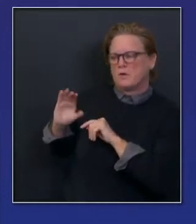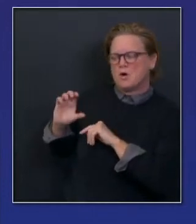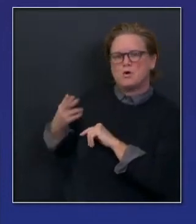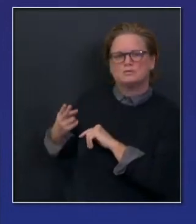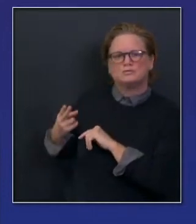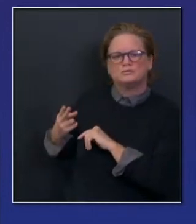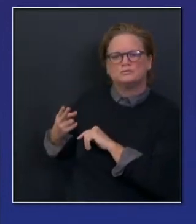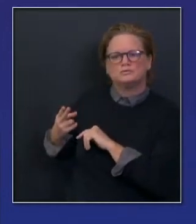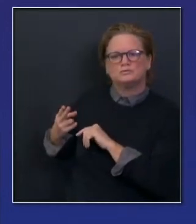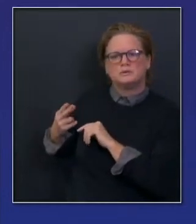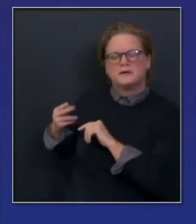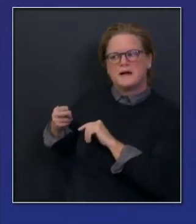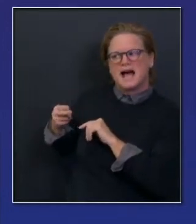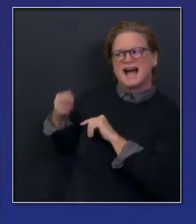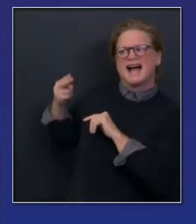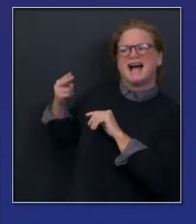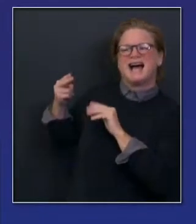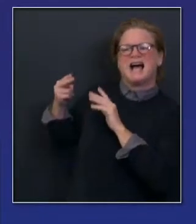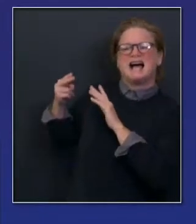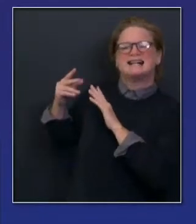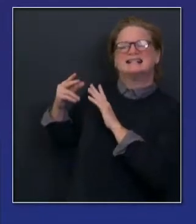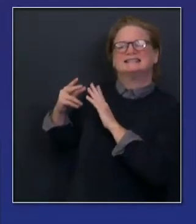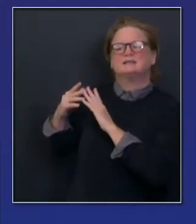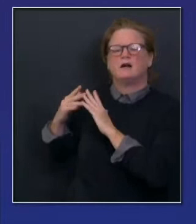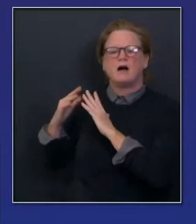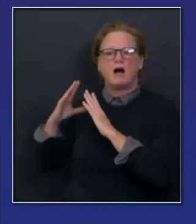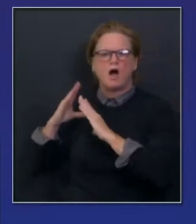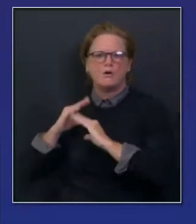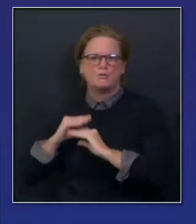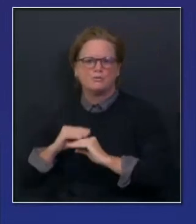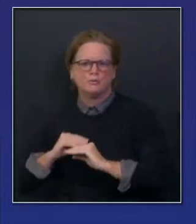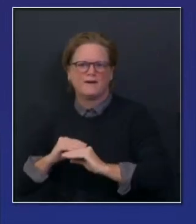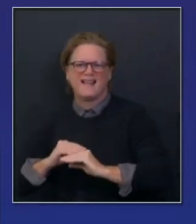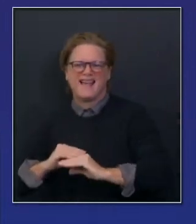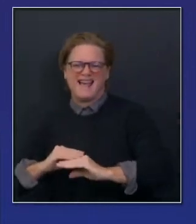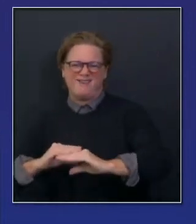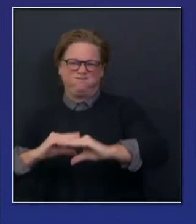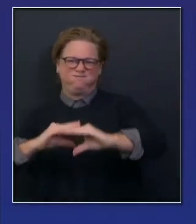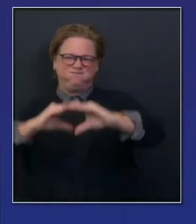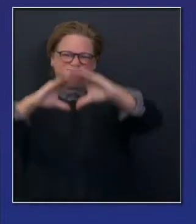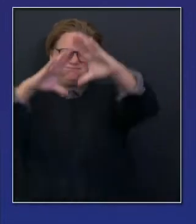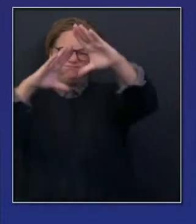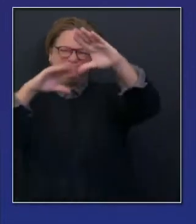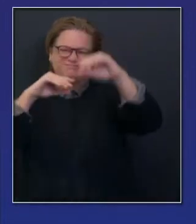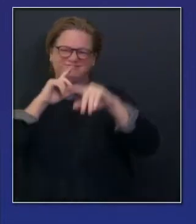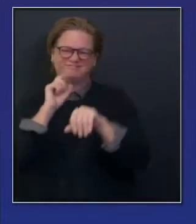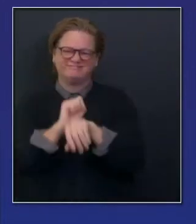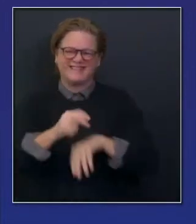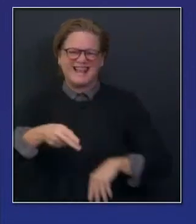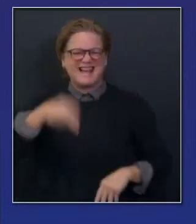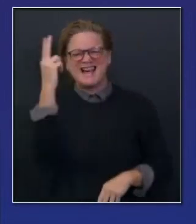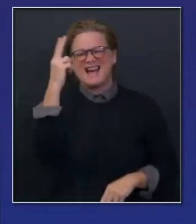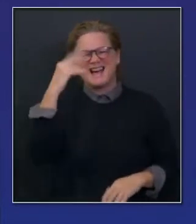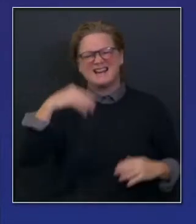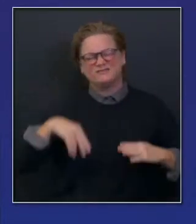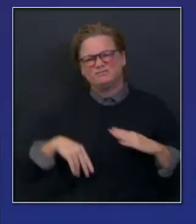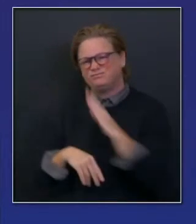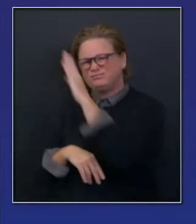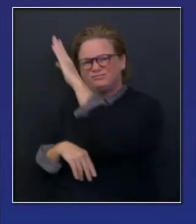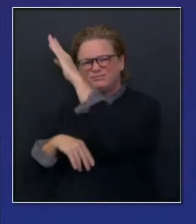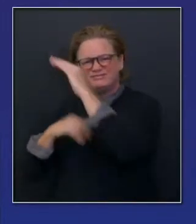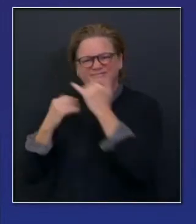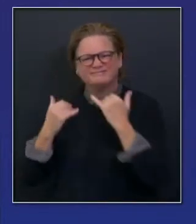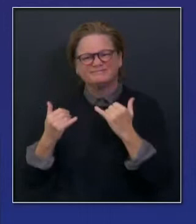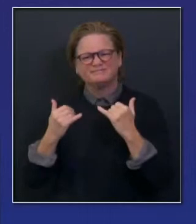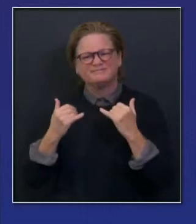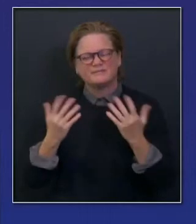being tested. And so that's why you had the high positivity rate at the beginning, but we obviously saw that settle out over the course of